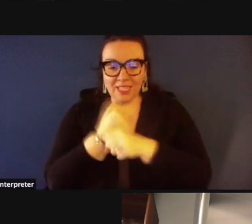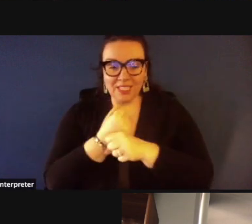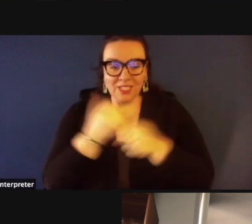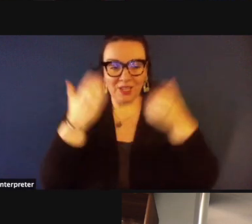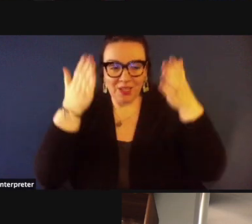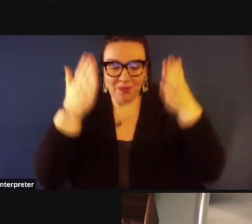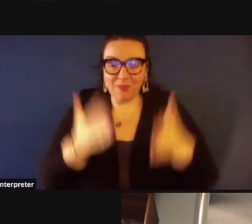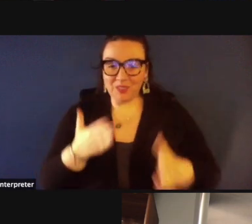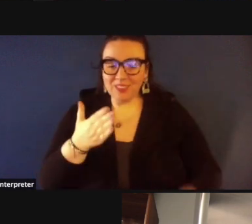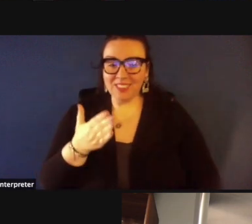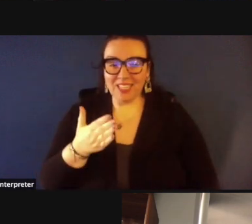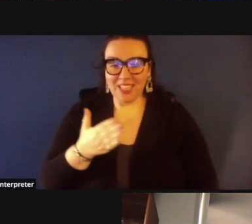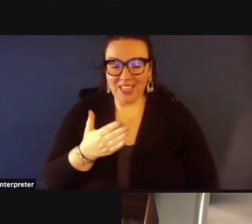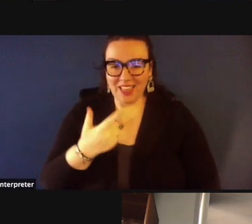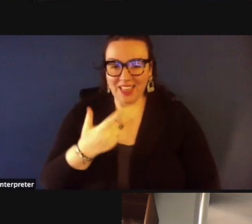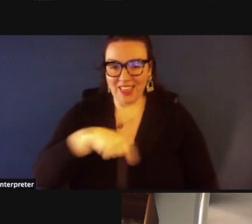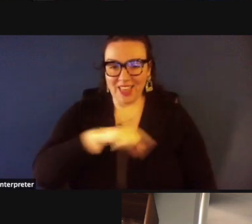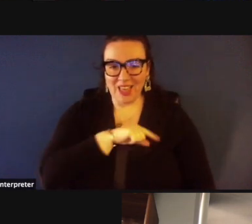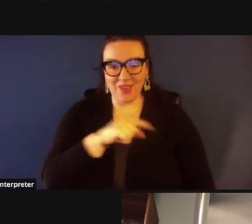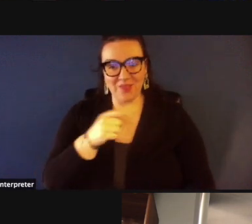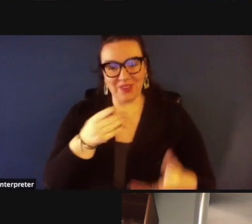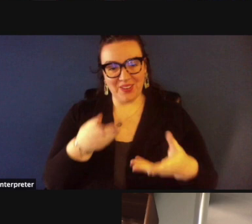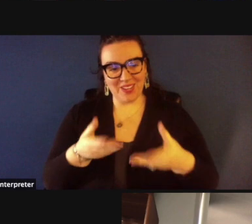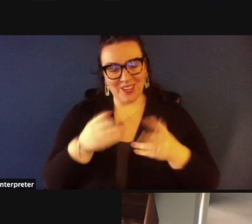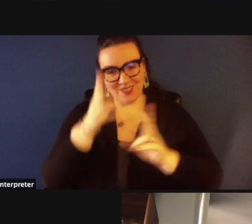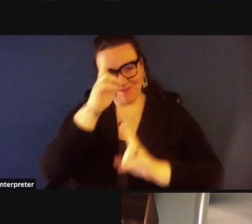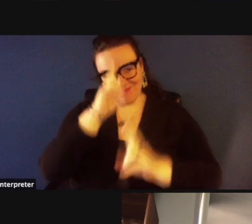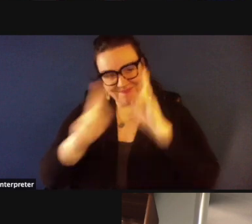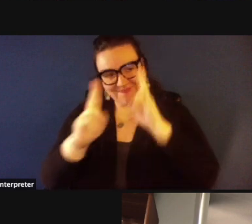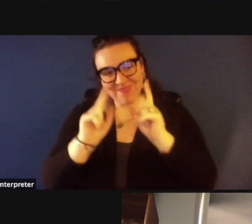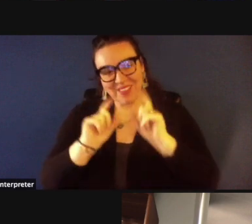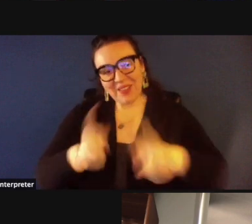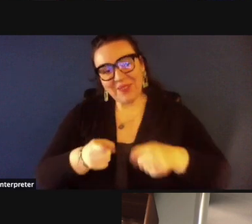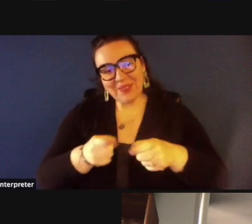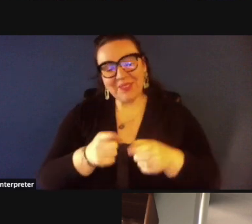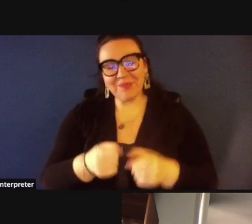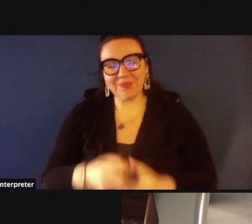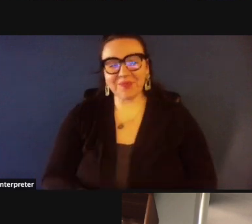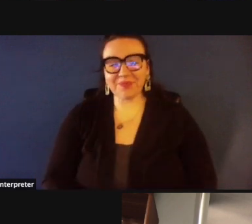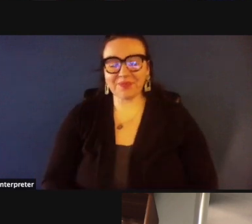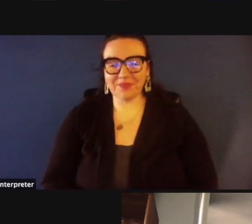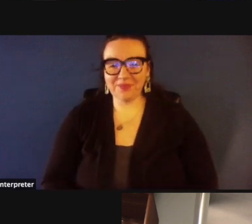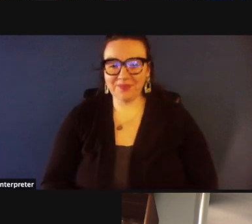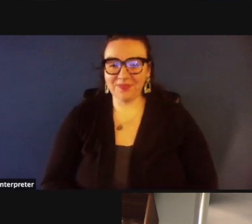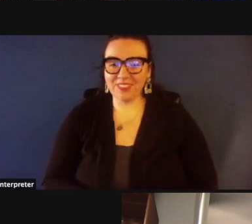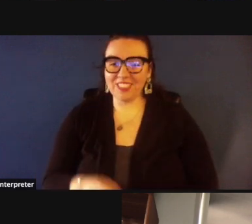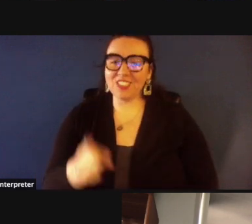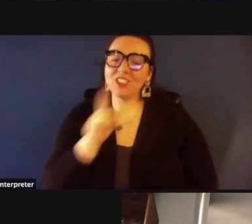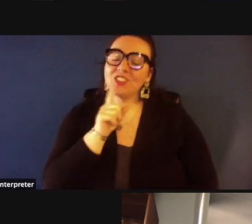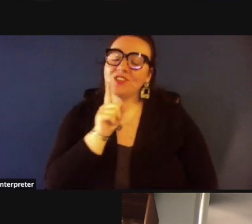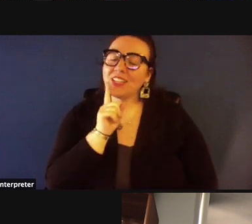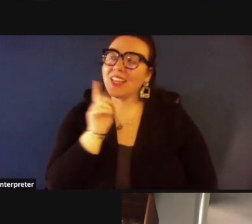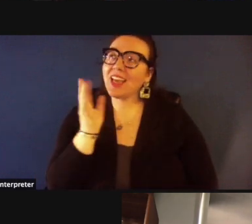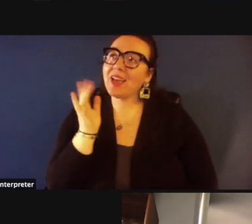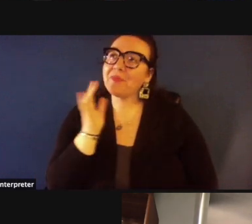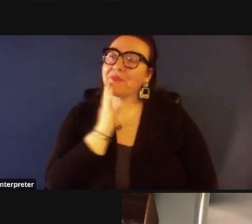that we are going to give the award to is she's really a genius when it